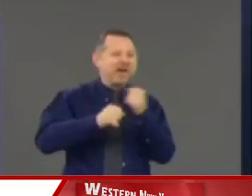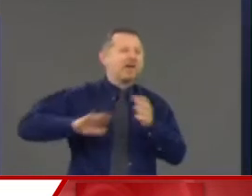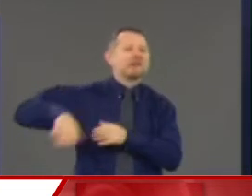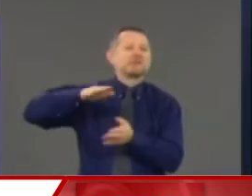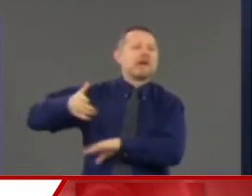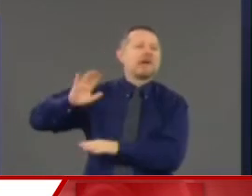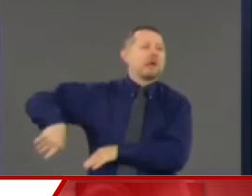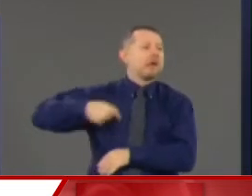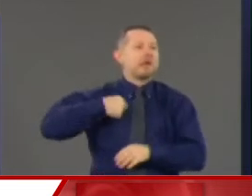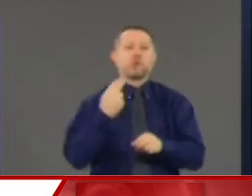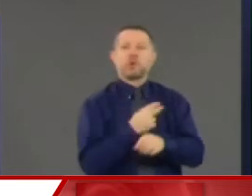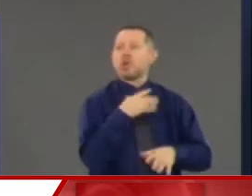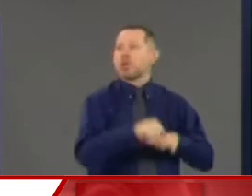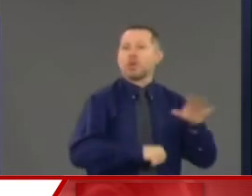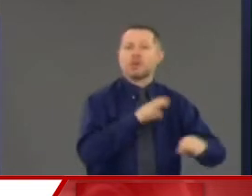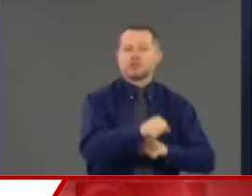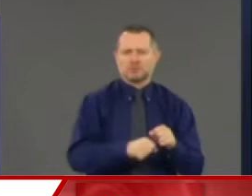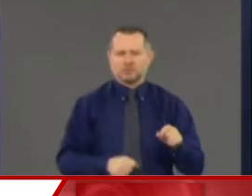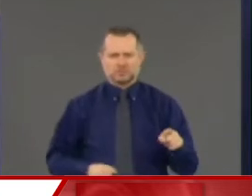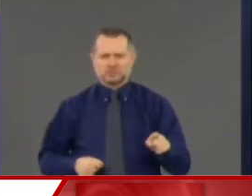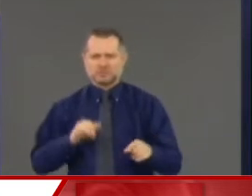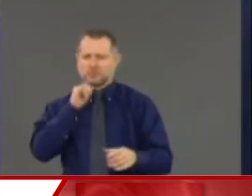full-throated.